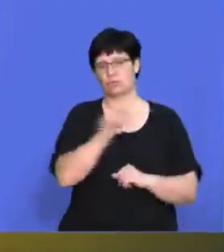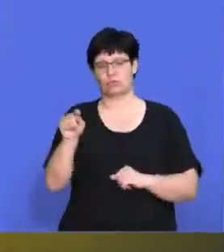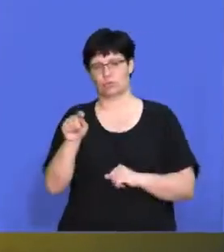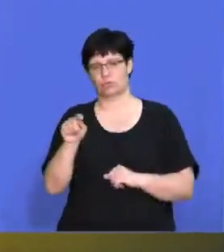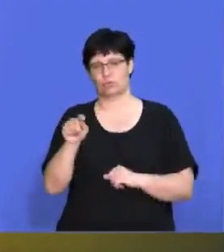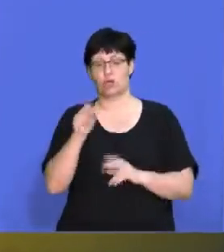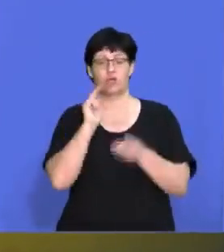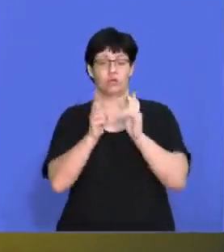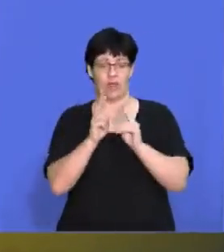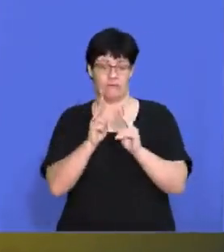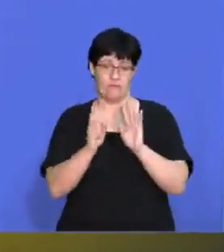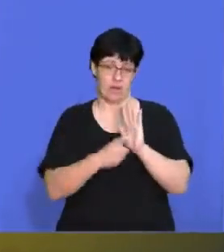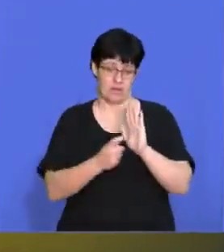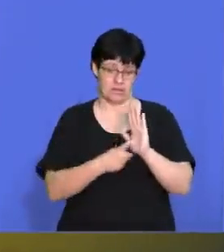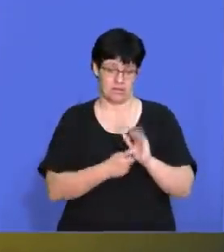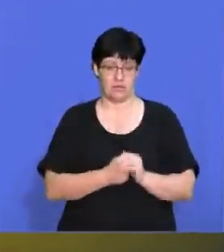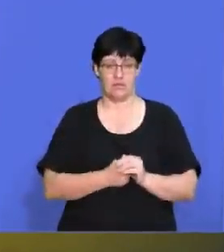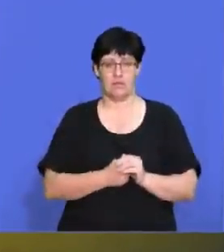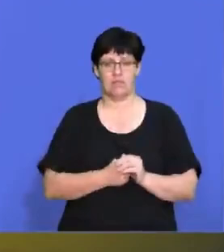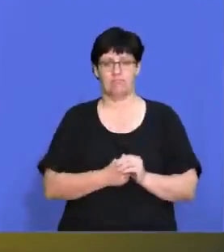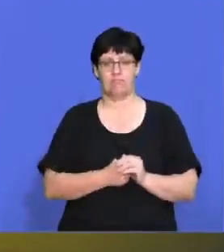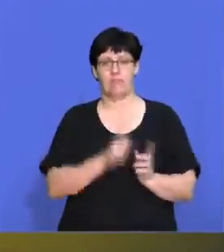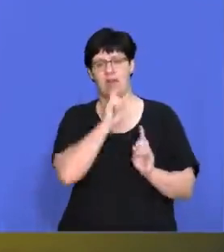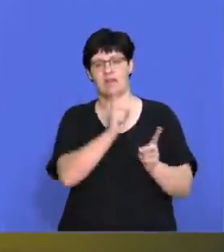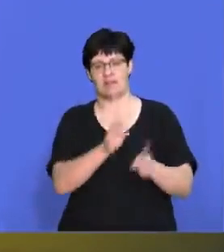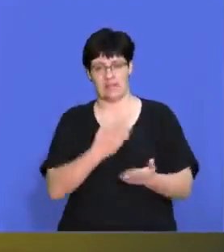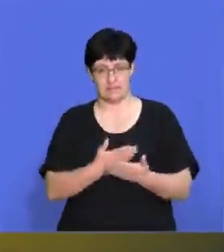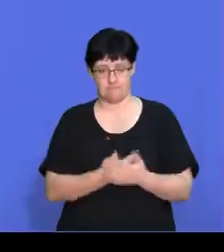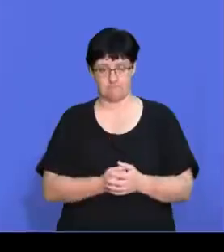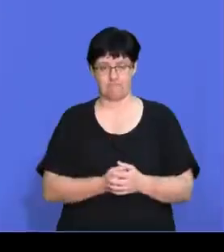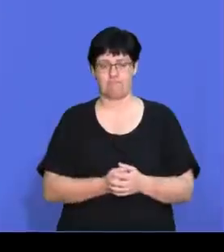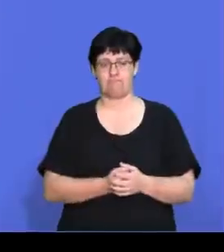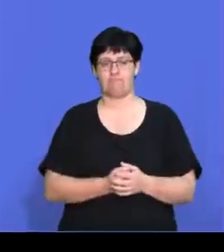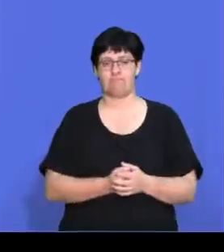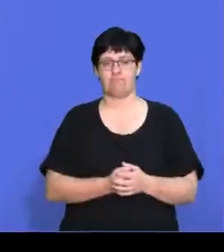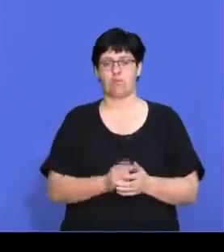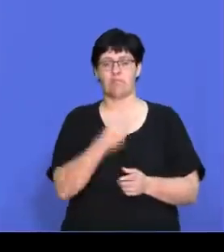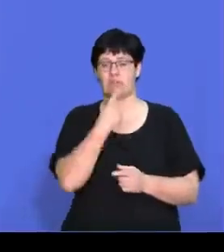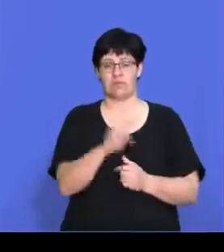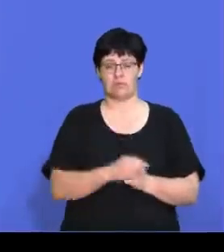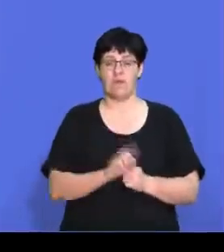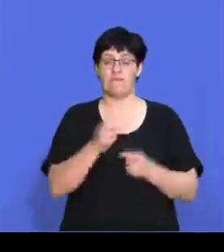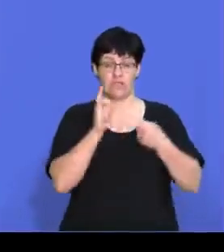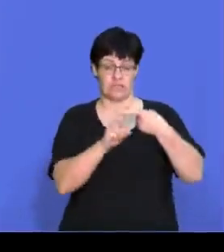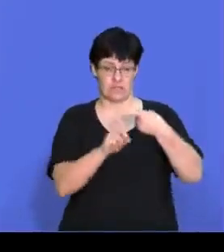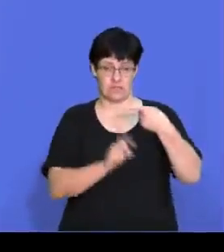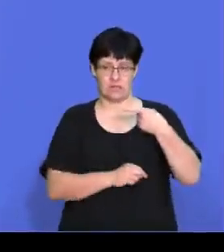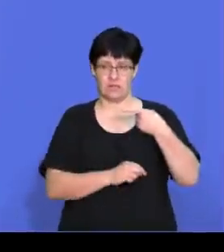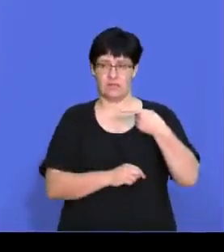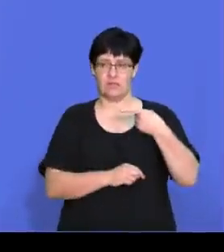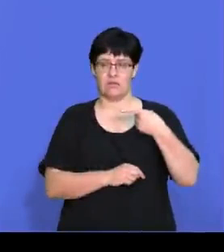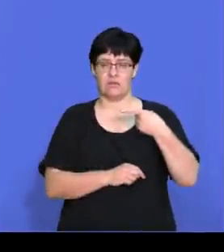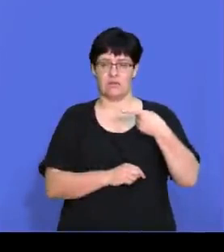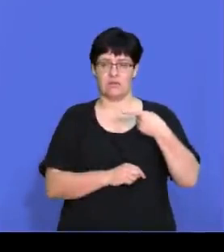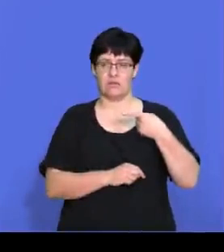that you can answer there. Let's see what they have to say. The first thing we're going to talk about is the bargaining power